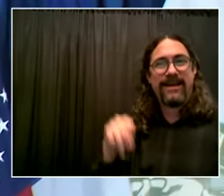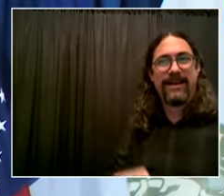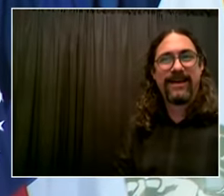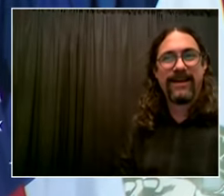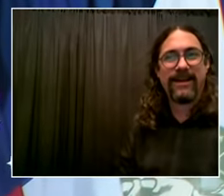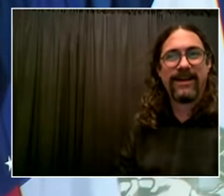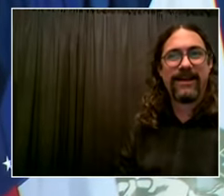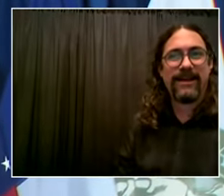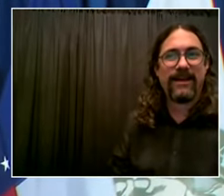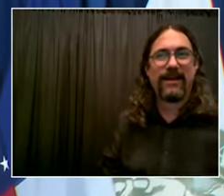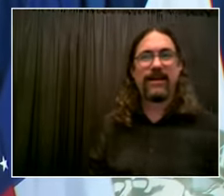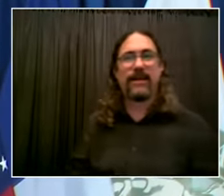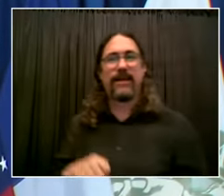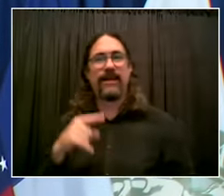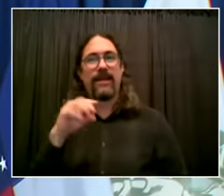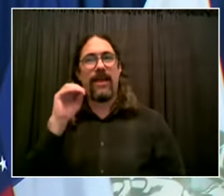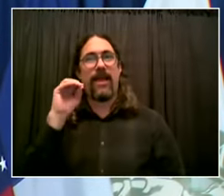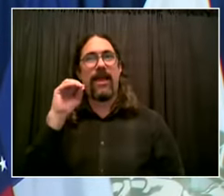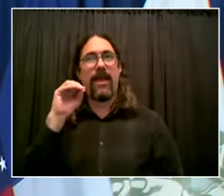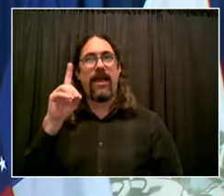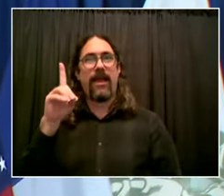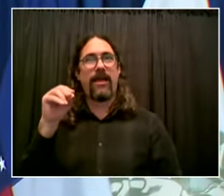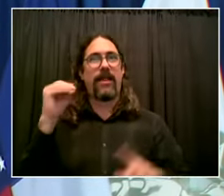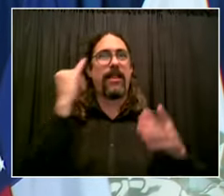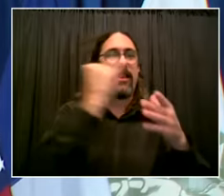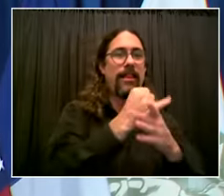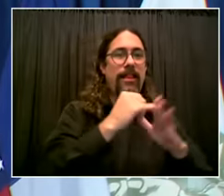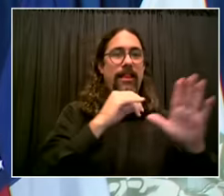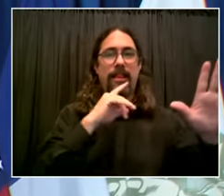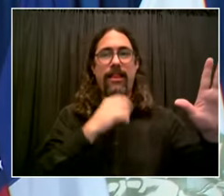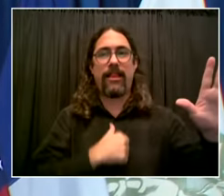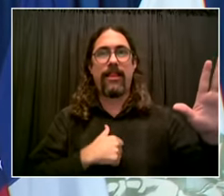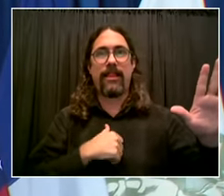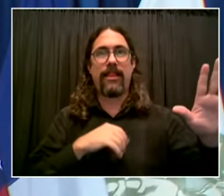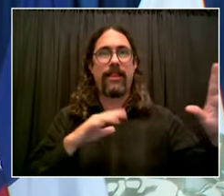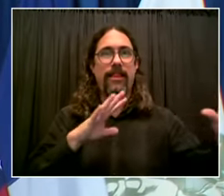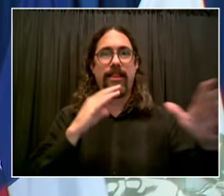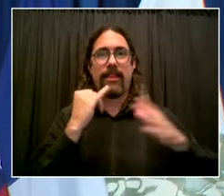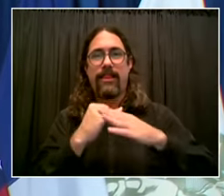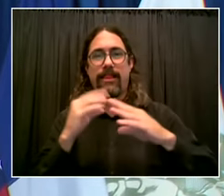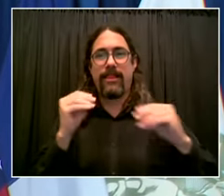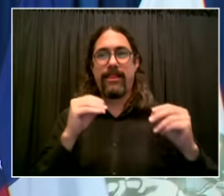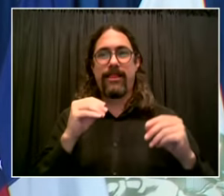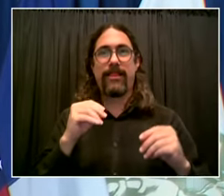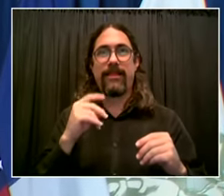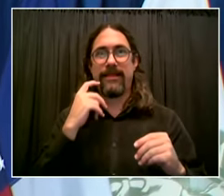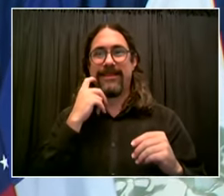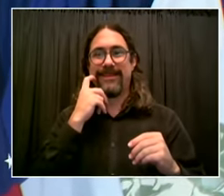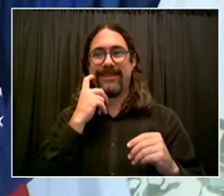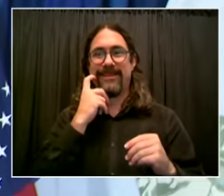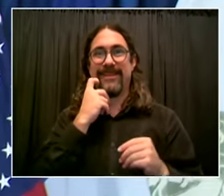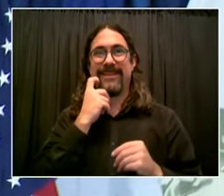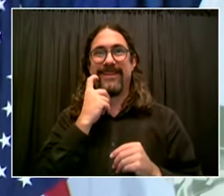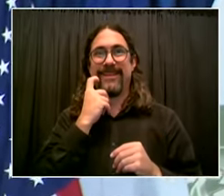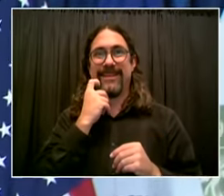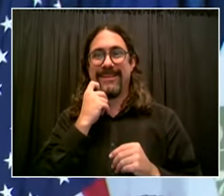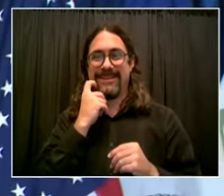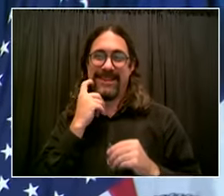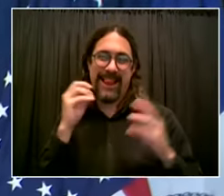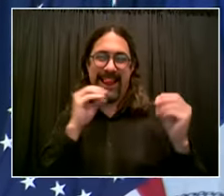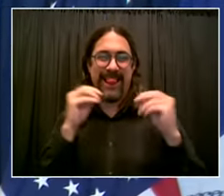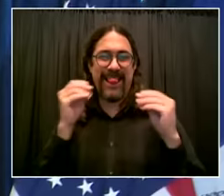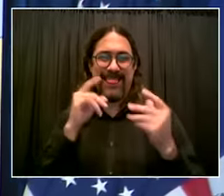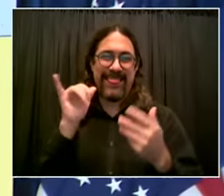interrupt that it sounds like it sounds very promising um i wanted to ask you about uh